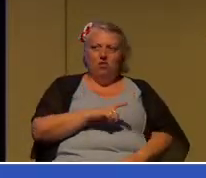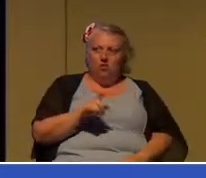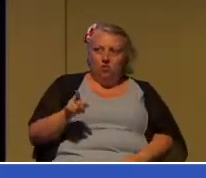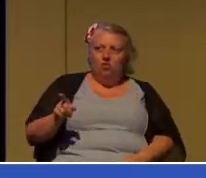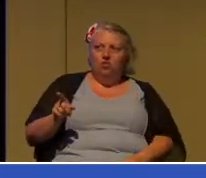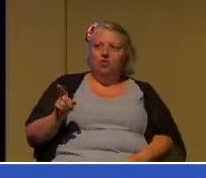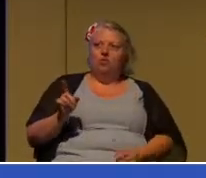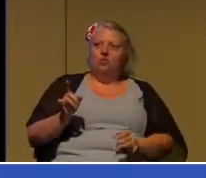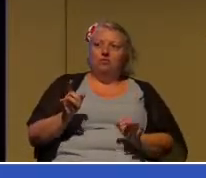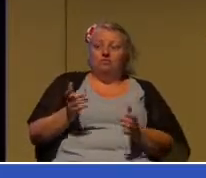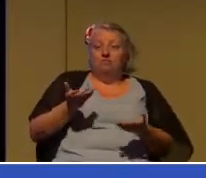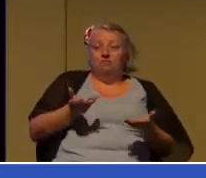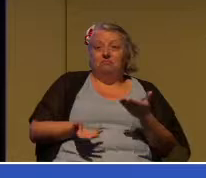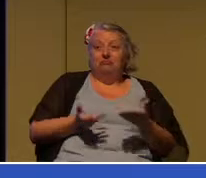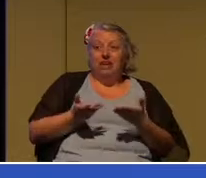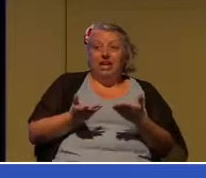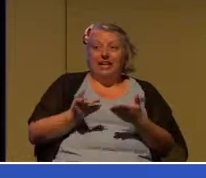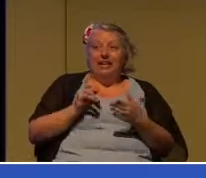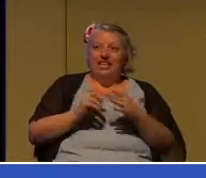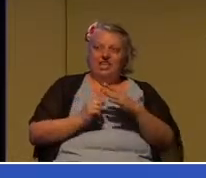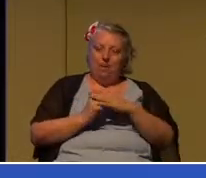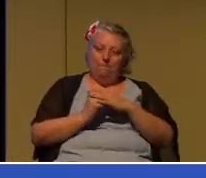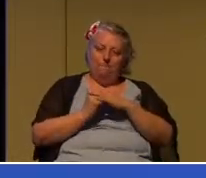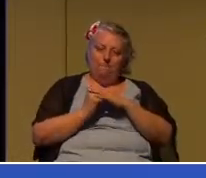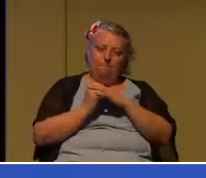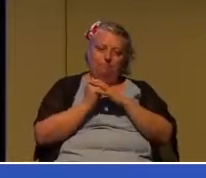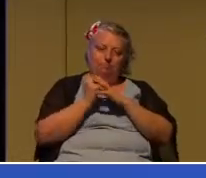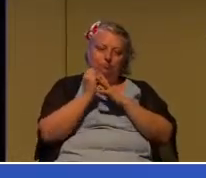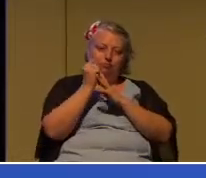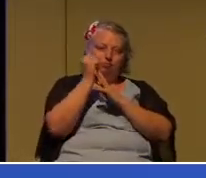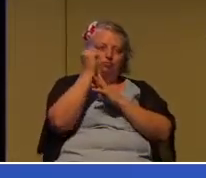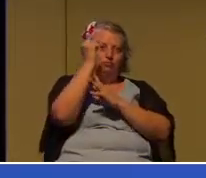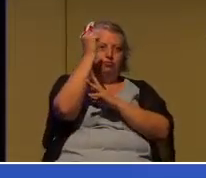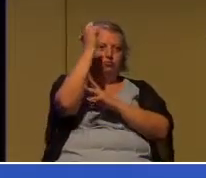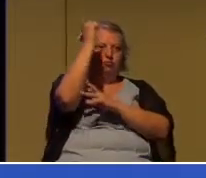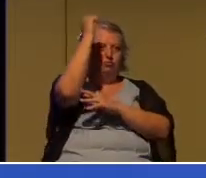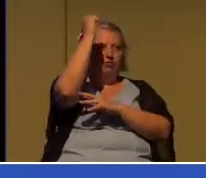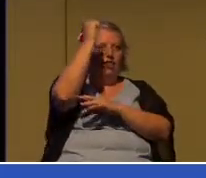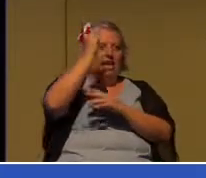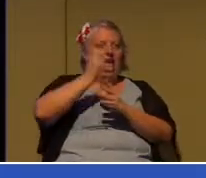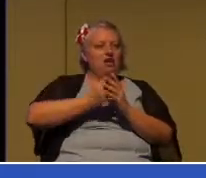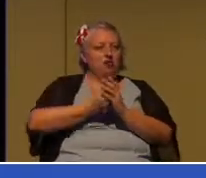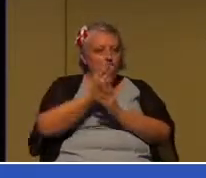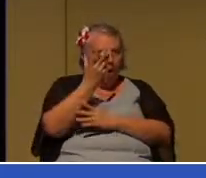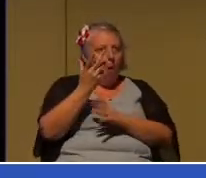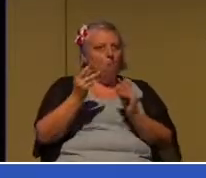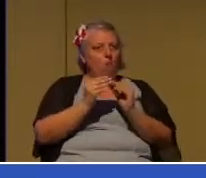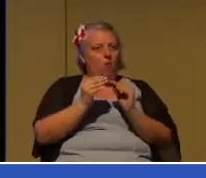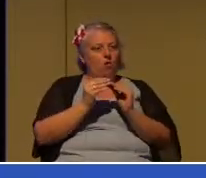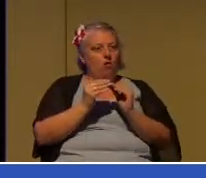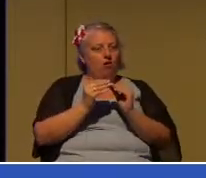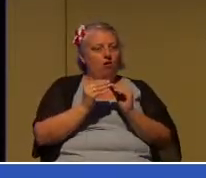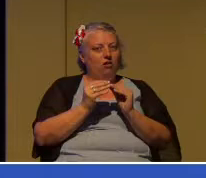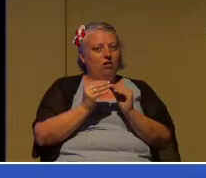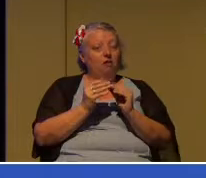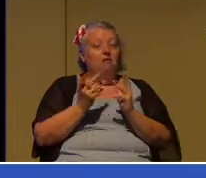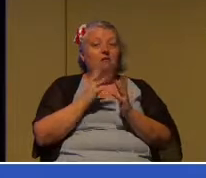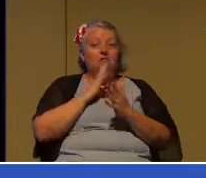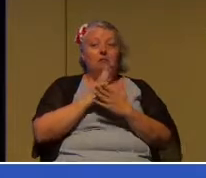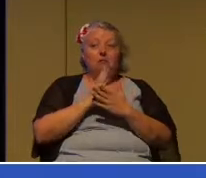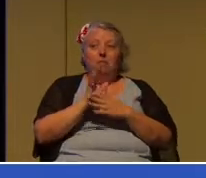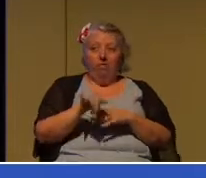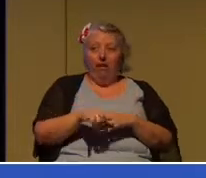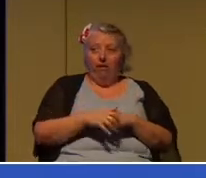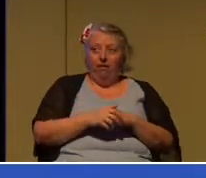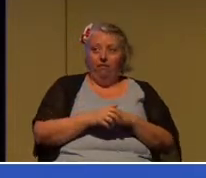so that you can bear more fruit in the kingdom? Let's talk about that. Let's talk